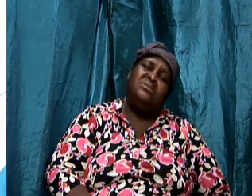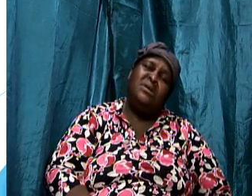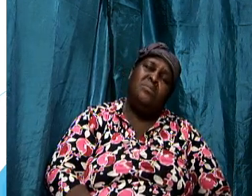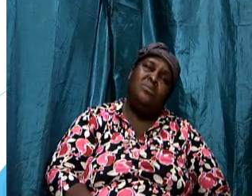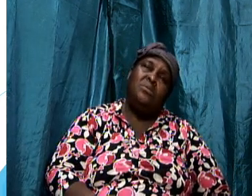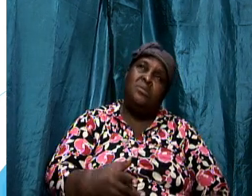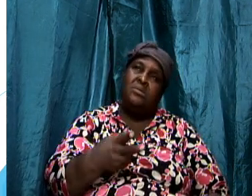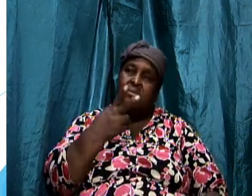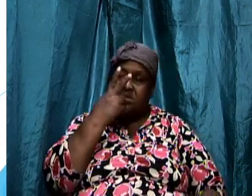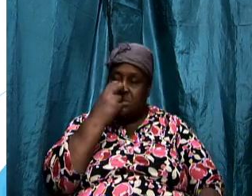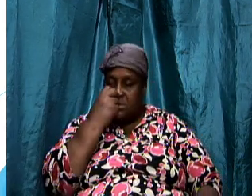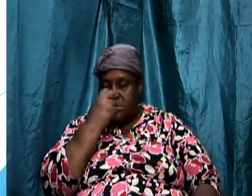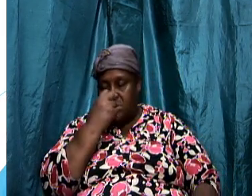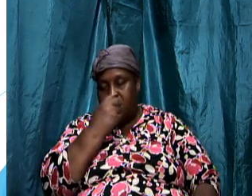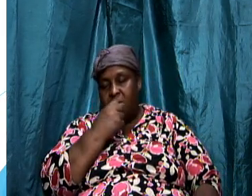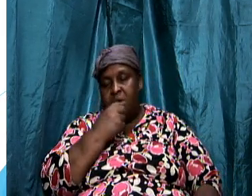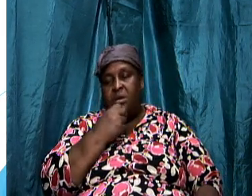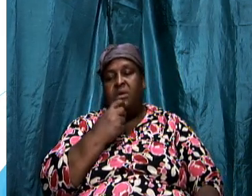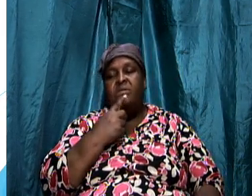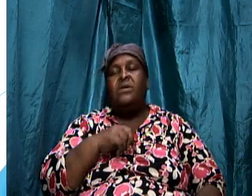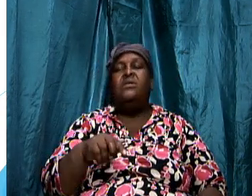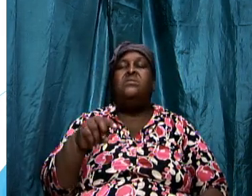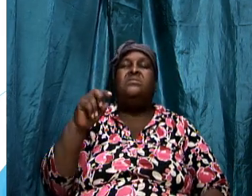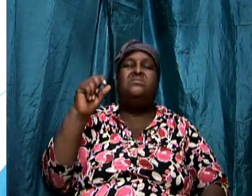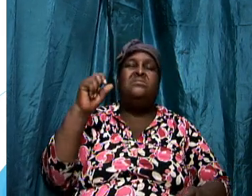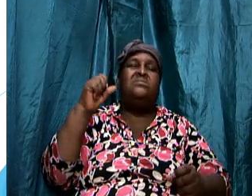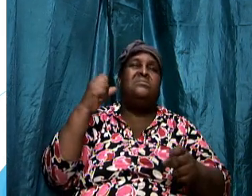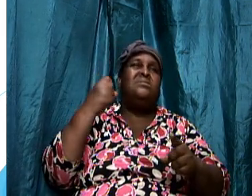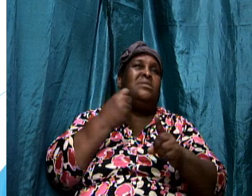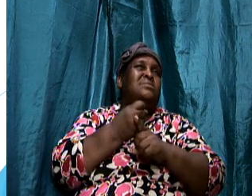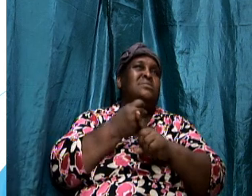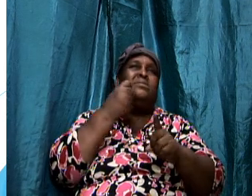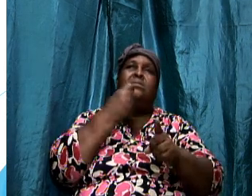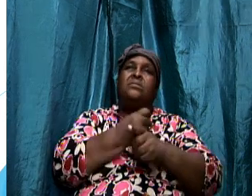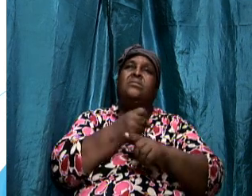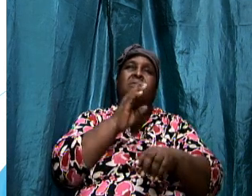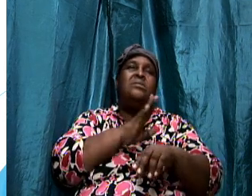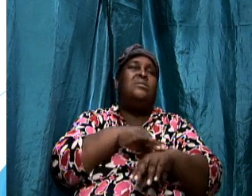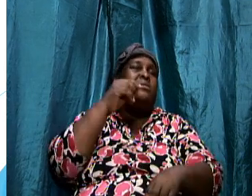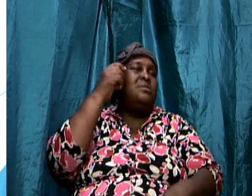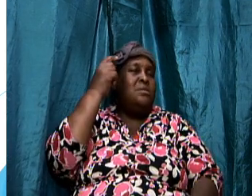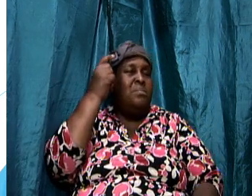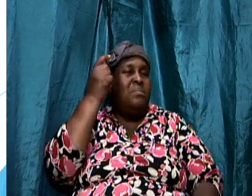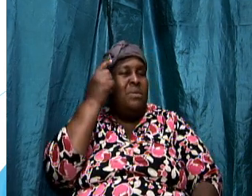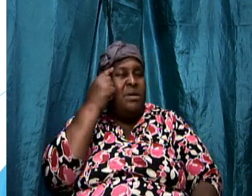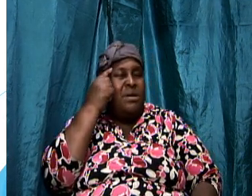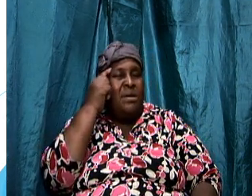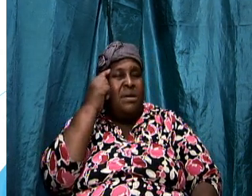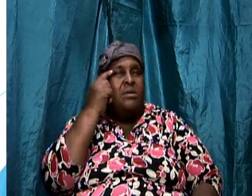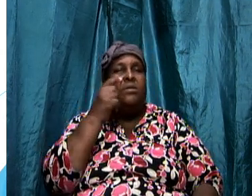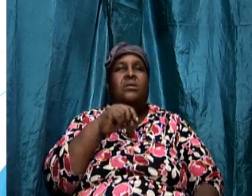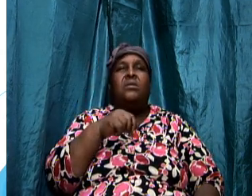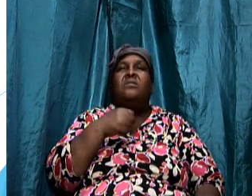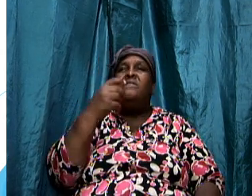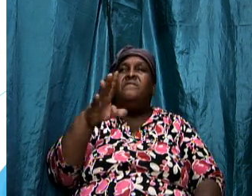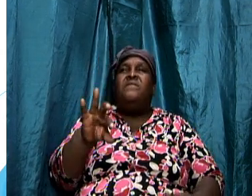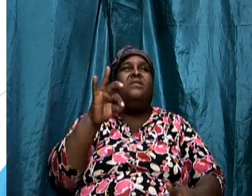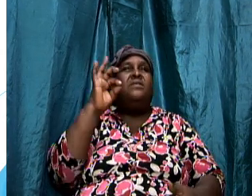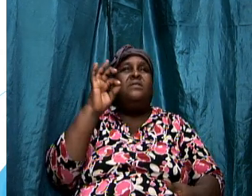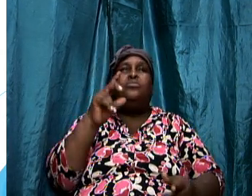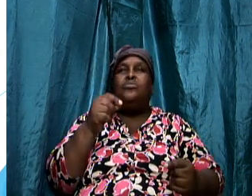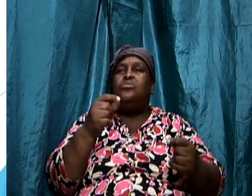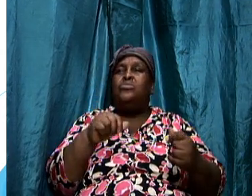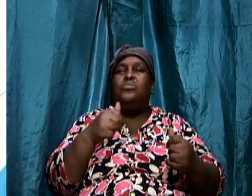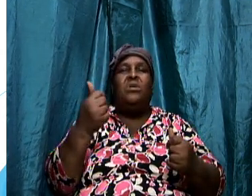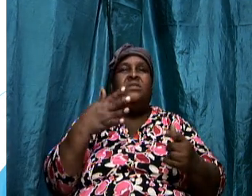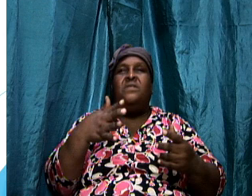and after a while because of the constant attack on the mind we find that we start to do the other things and leave out